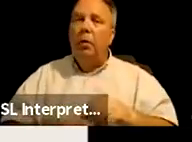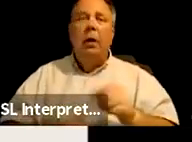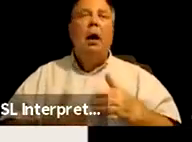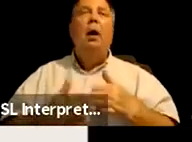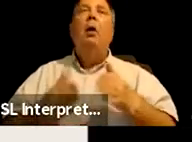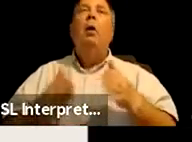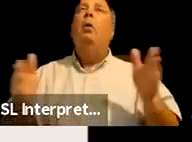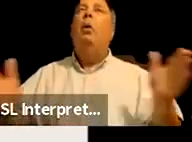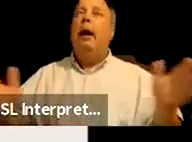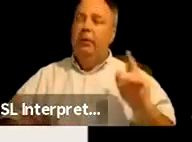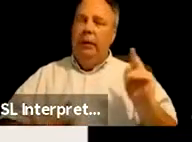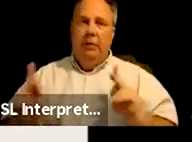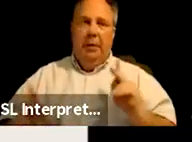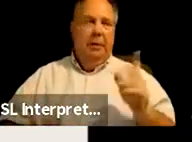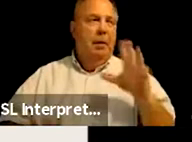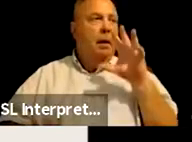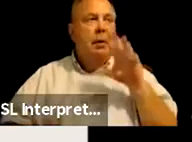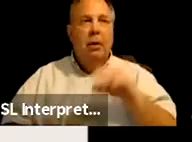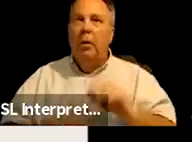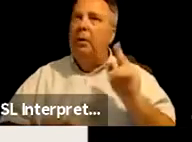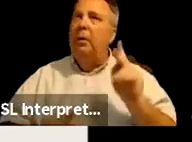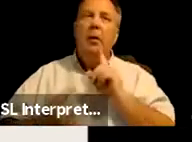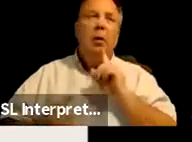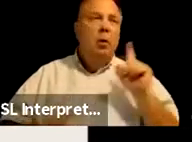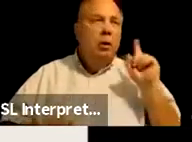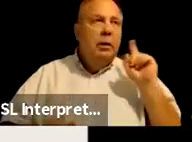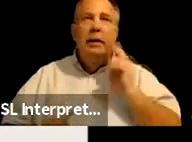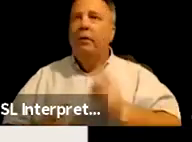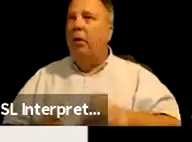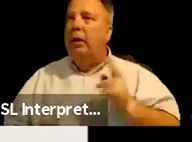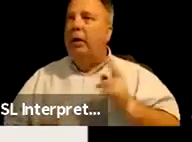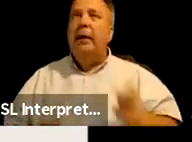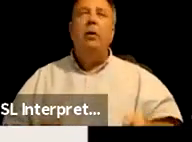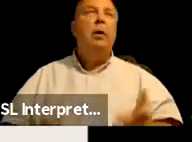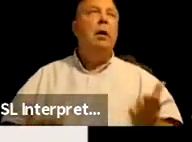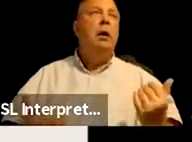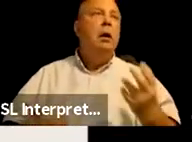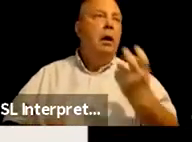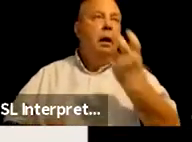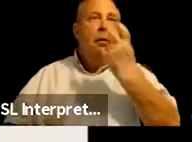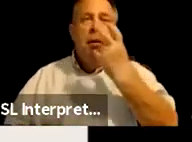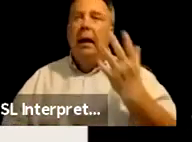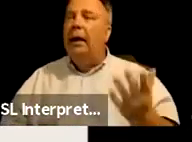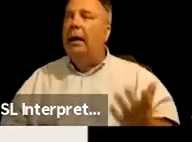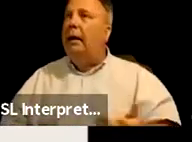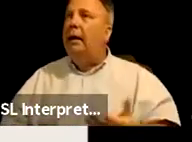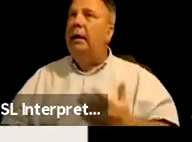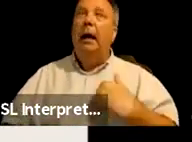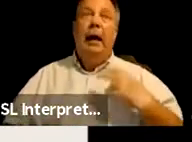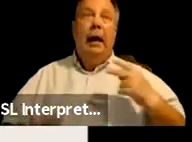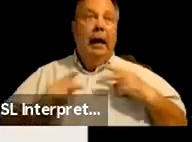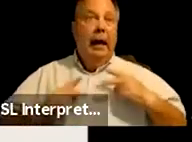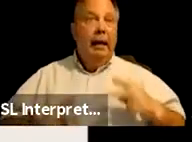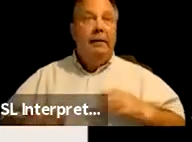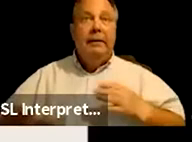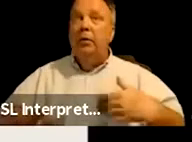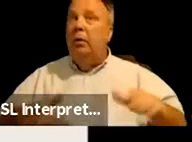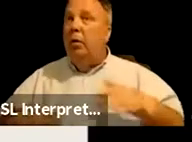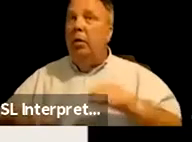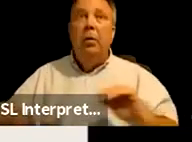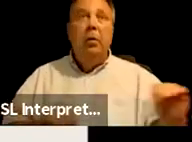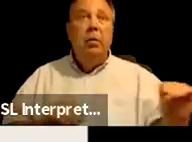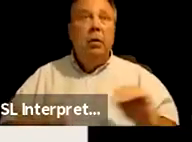range of people. I'm including people who are deaf or hard of hearing, blind, um, have physical mobility issues,